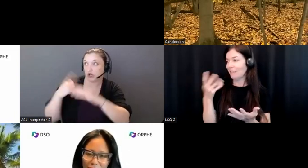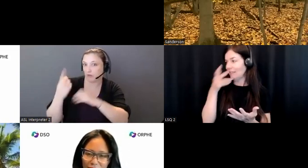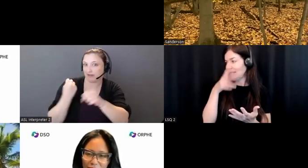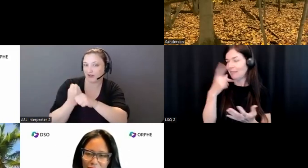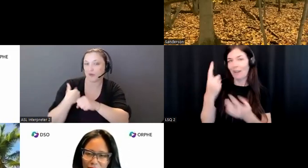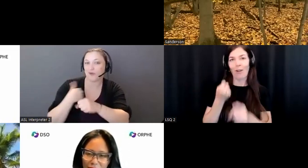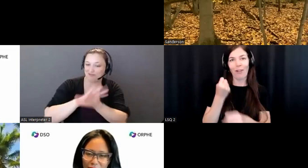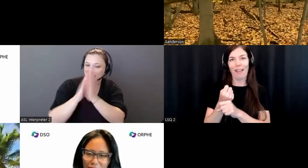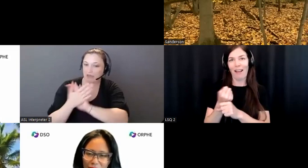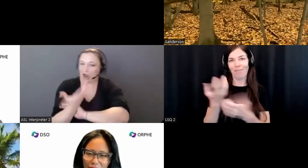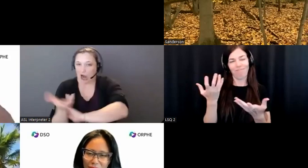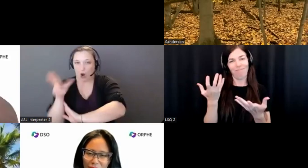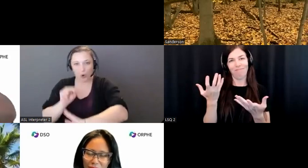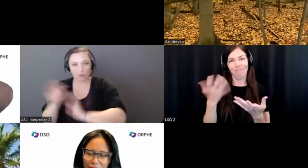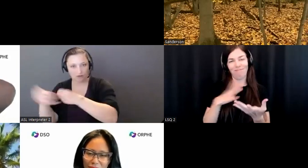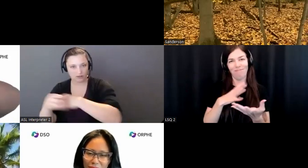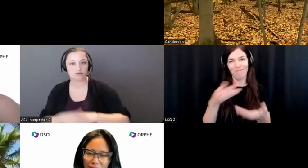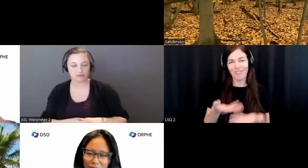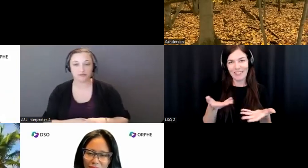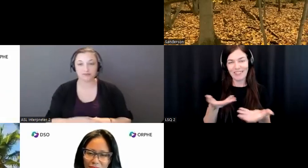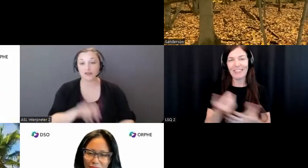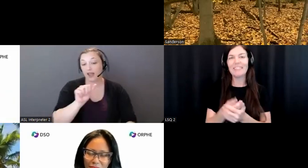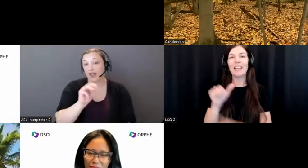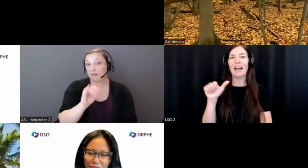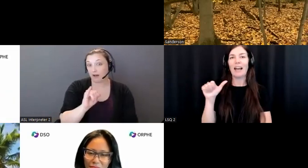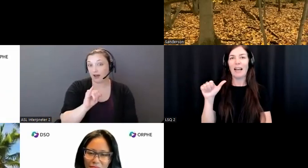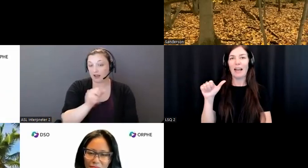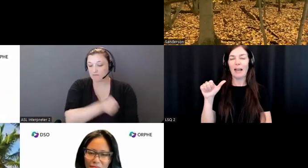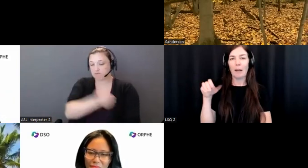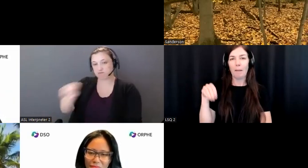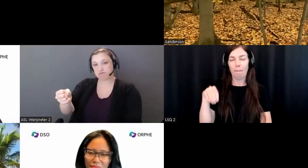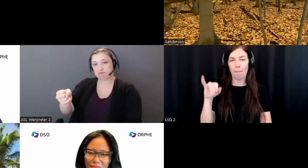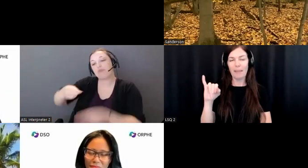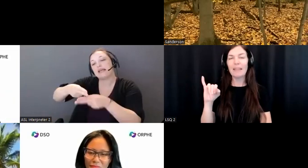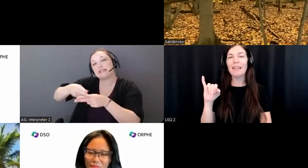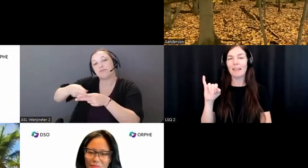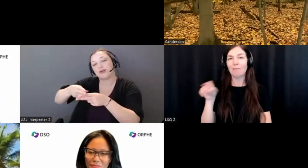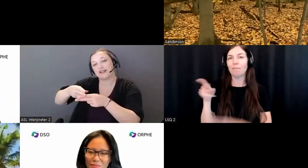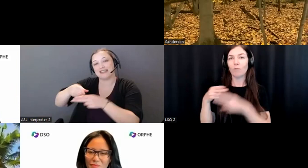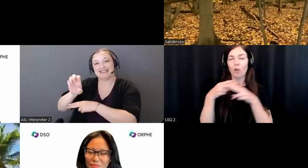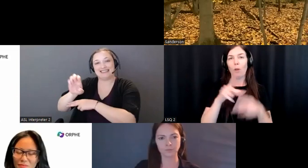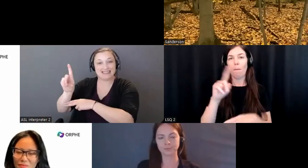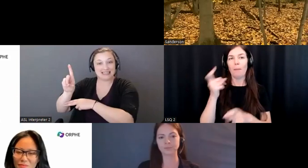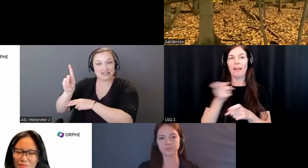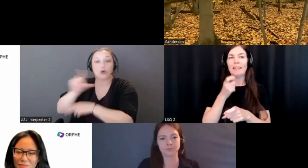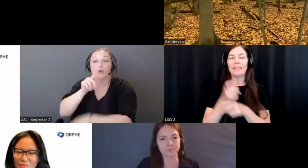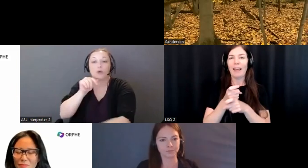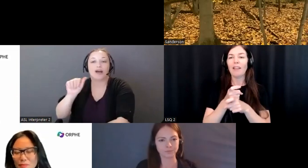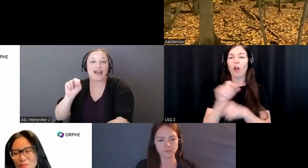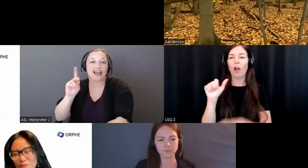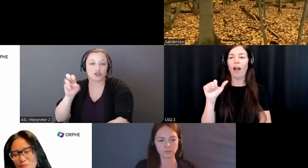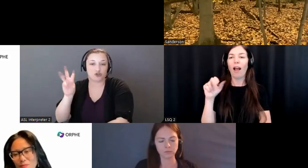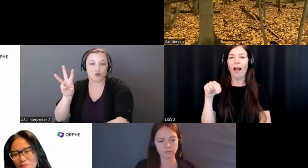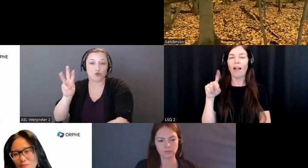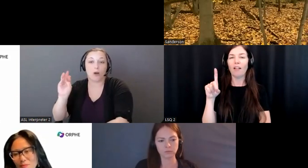AMI appointed the very first interim executive director of the DSO, Andrew Morris, and